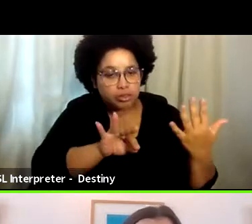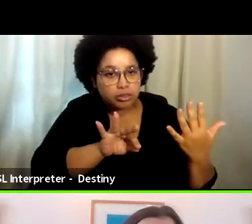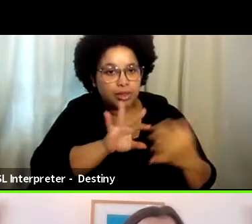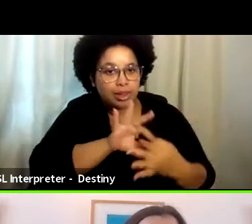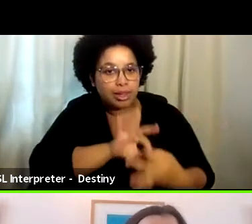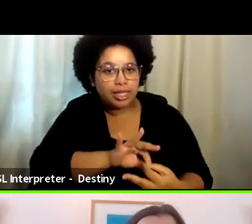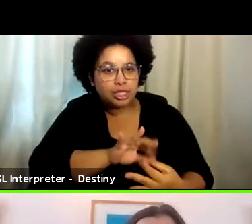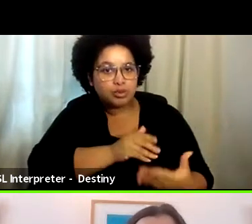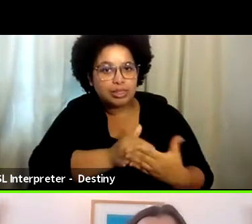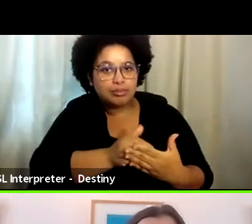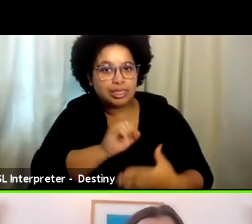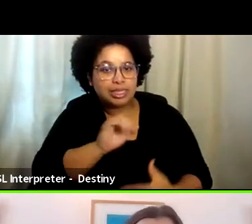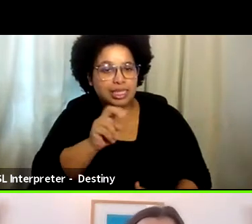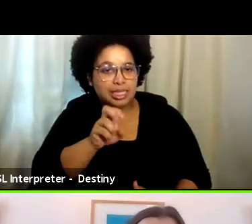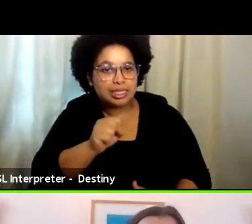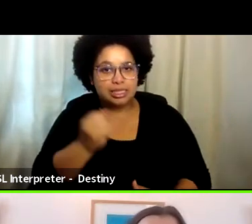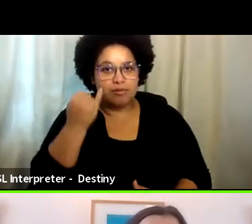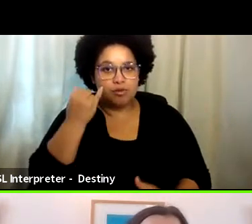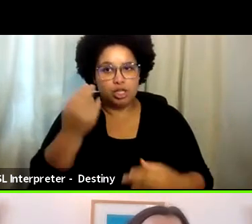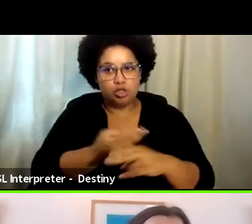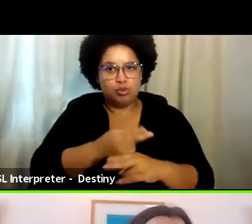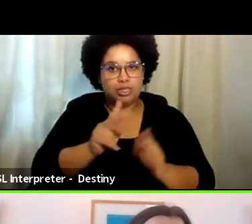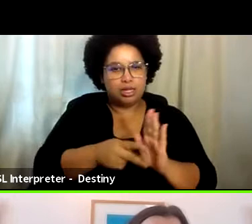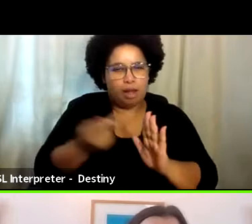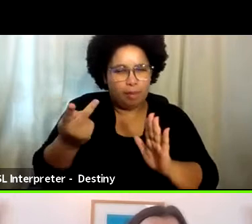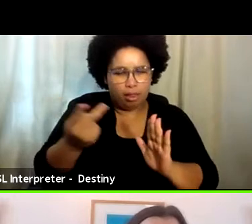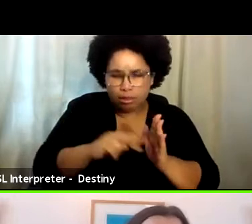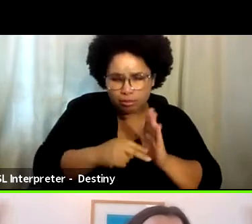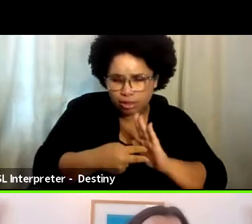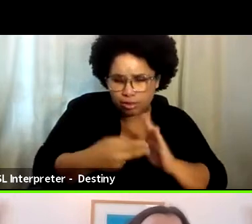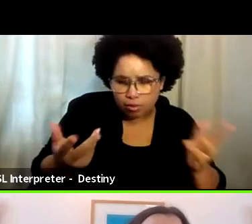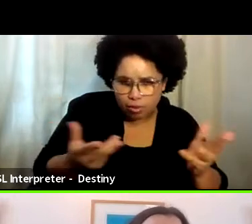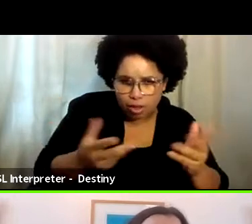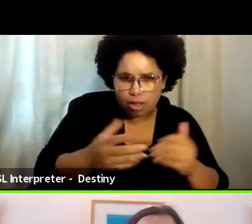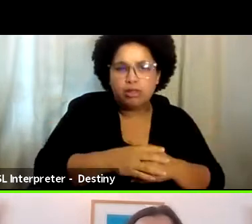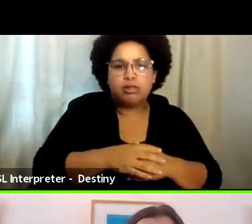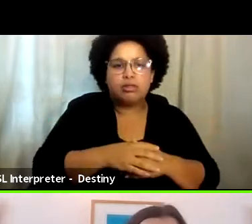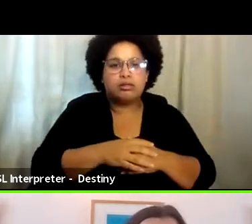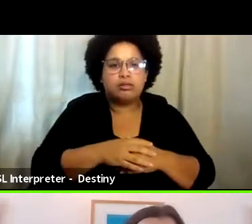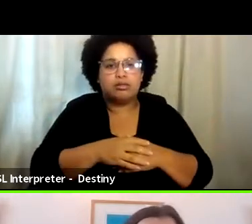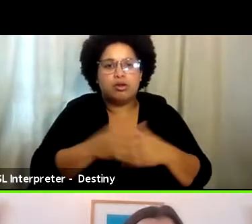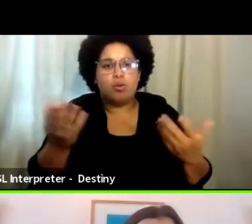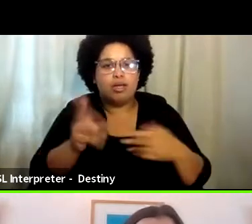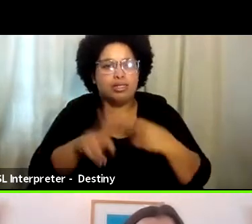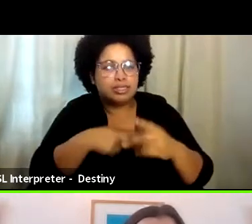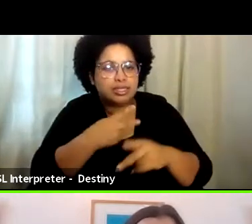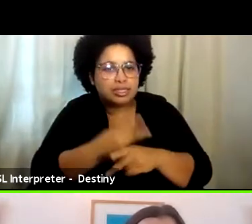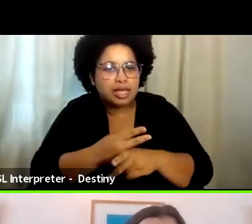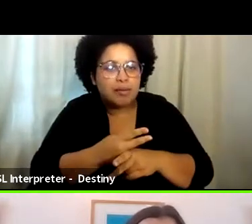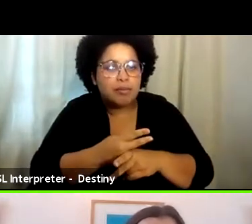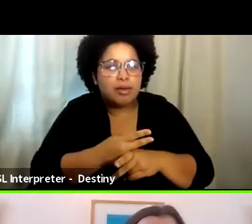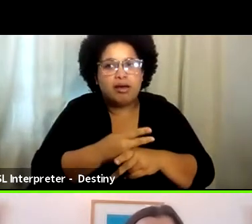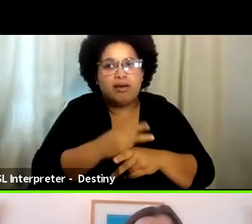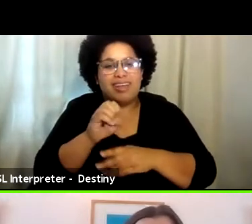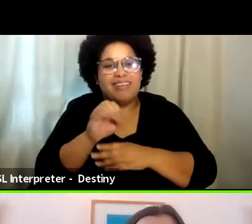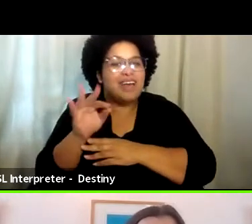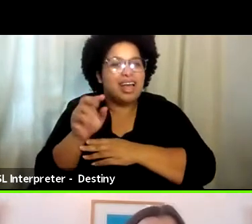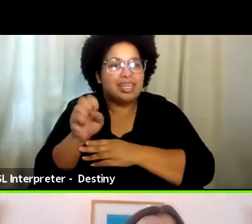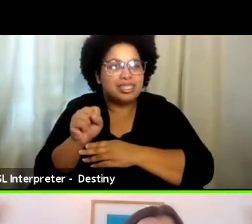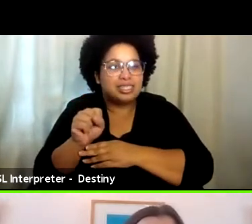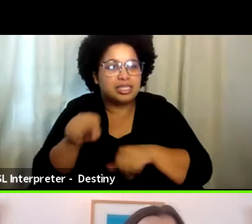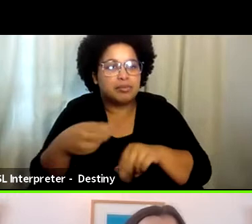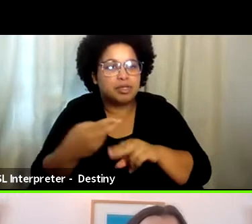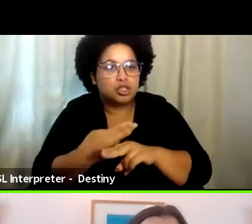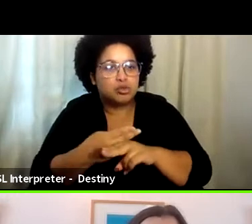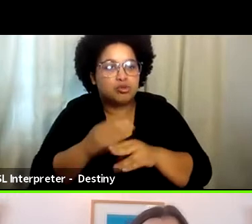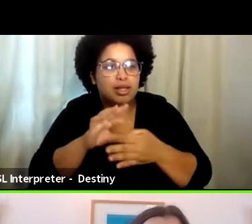intimacy scenes. What does it mean if we use a double, what does it, what kinds of VFX can be used in terms of